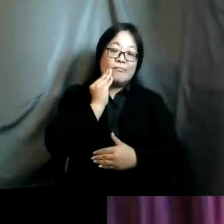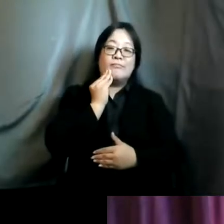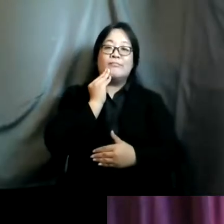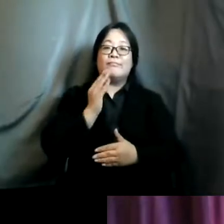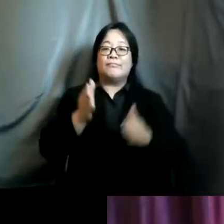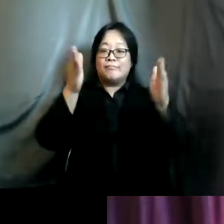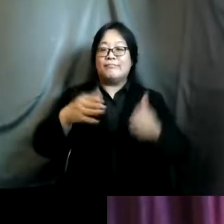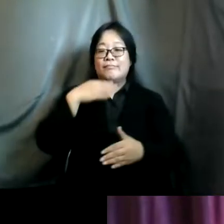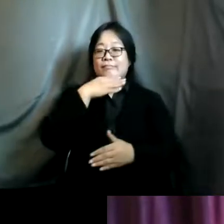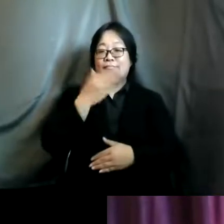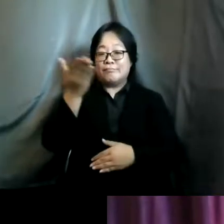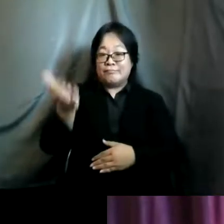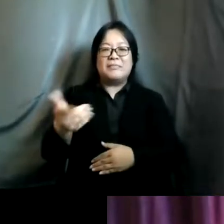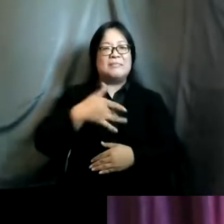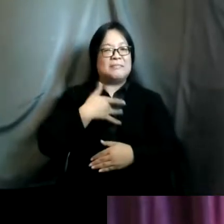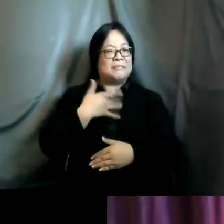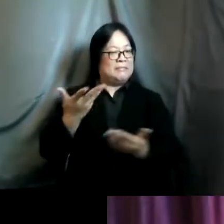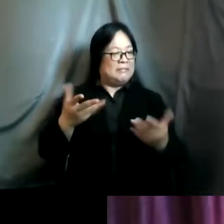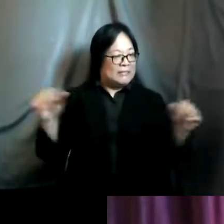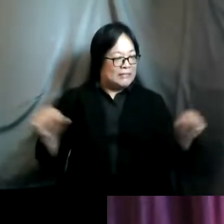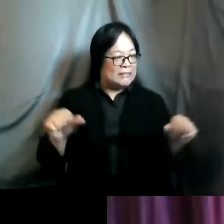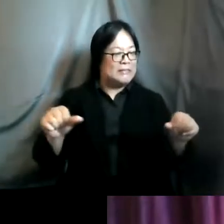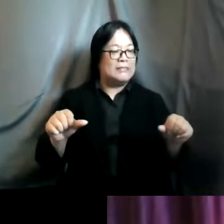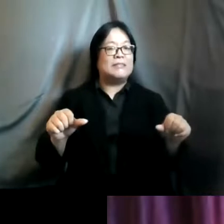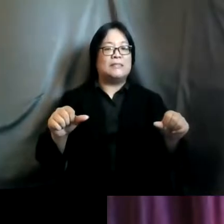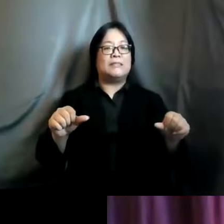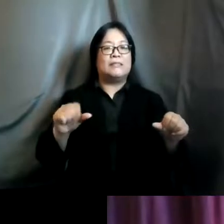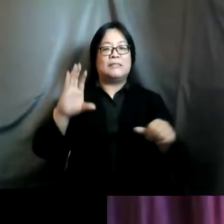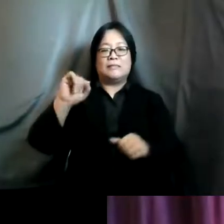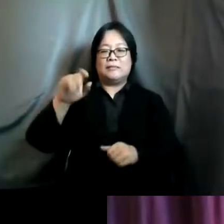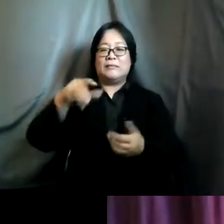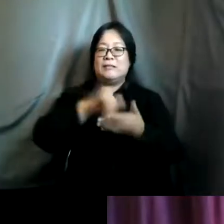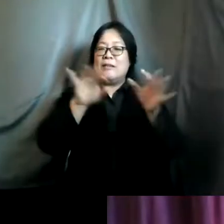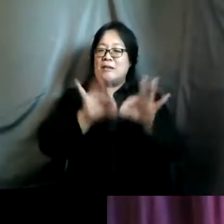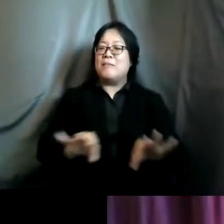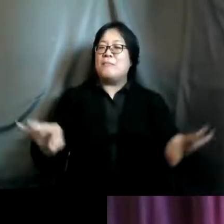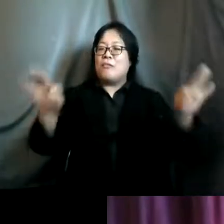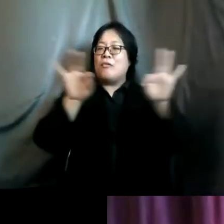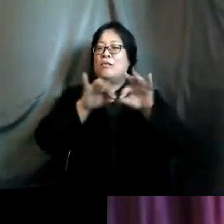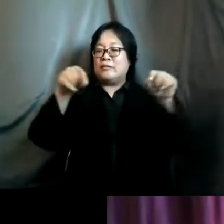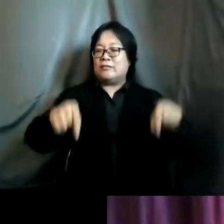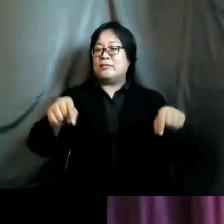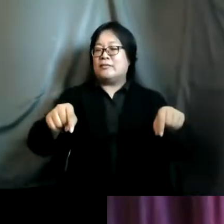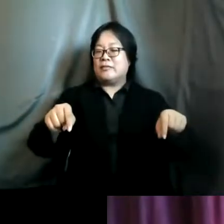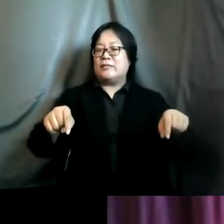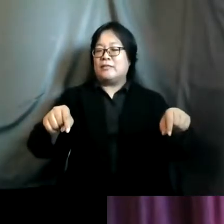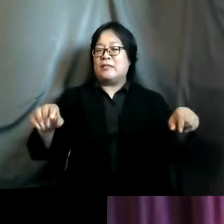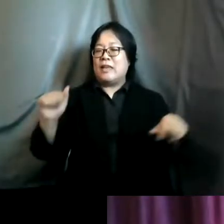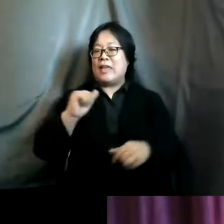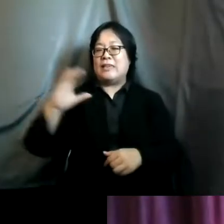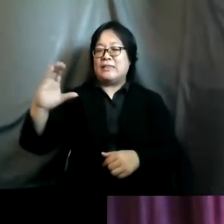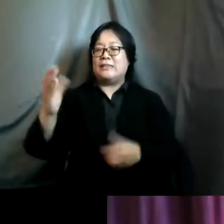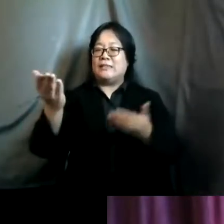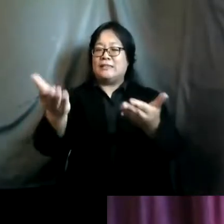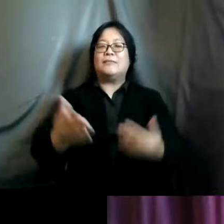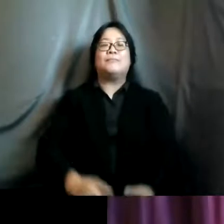why do you feel the action on cse is such an important part of this specific action coalition the floor is